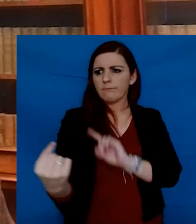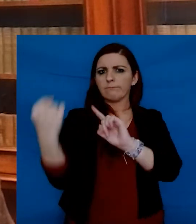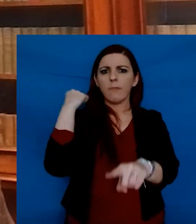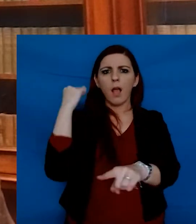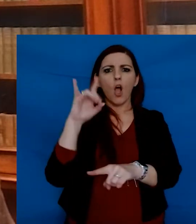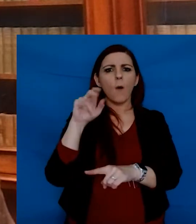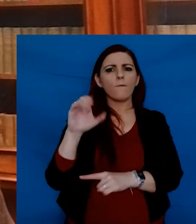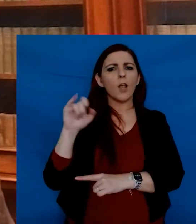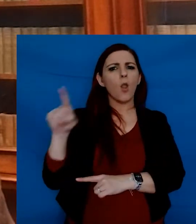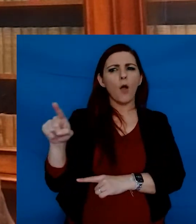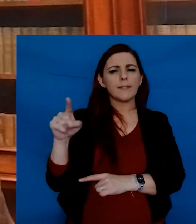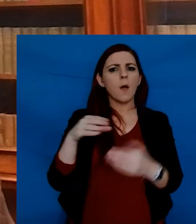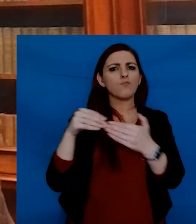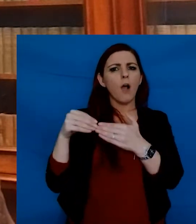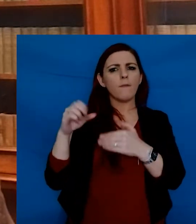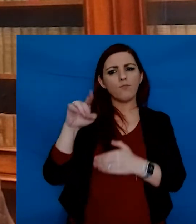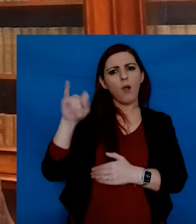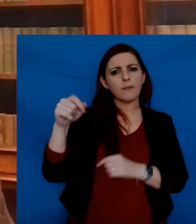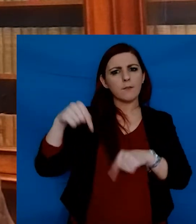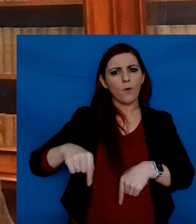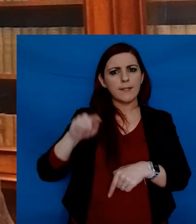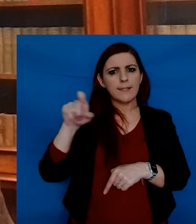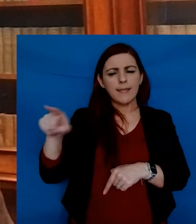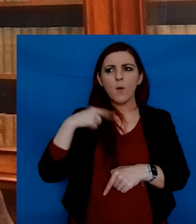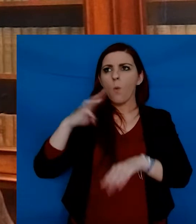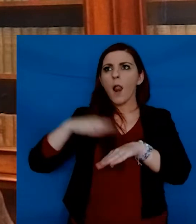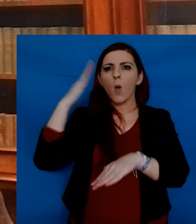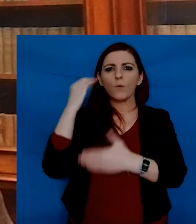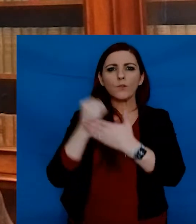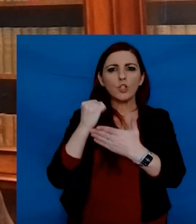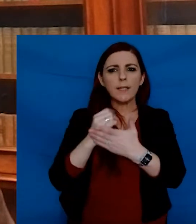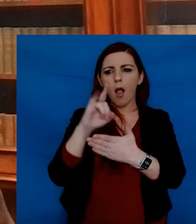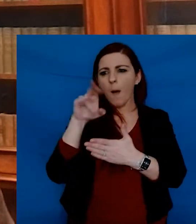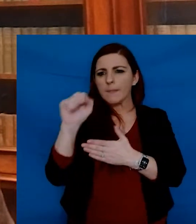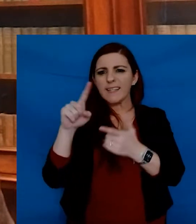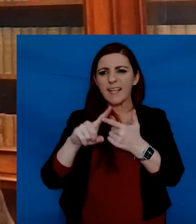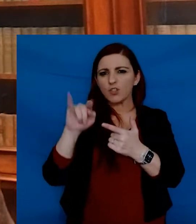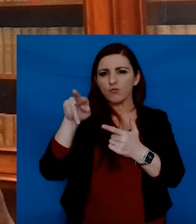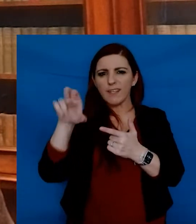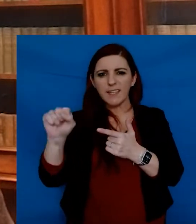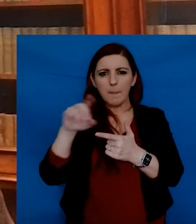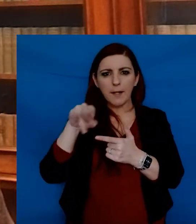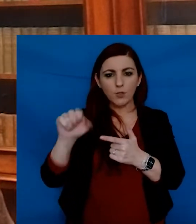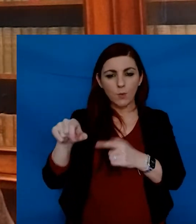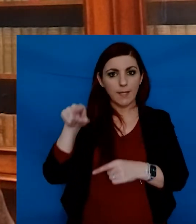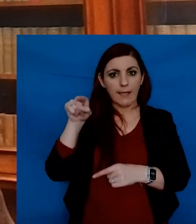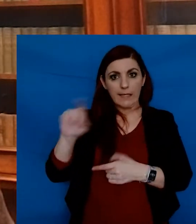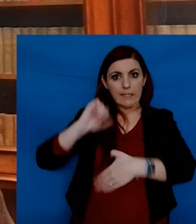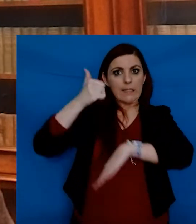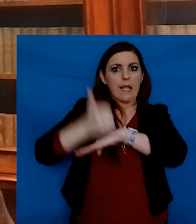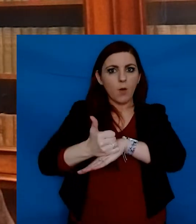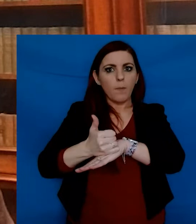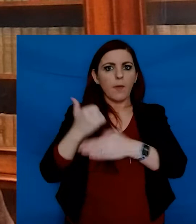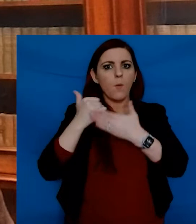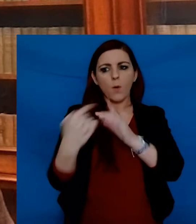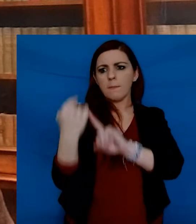Humphrey Lloyd, an eminent physicist in the fields of optics and terrestrial magnetism, that the Entrance Exhibition Scholarships came into